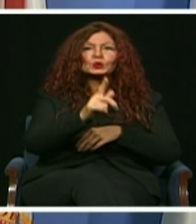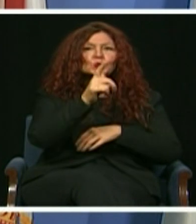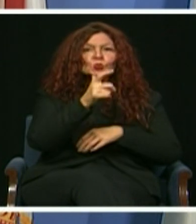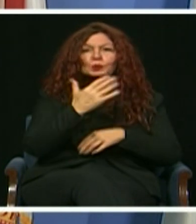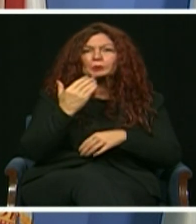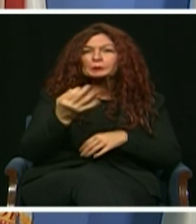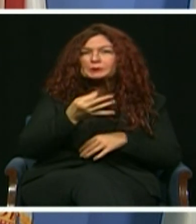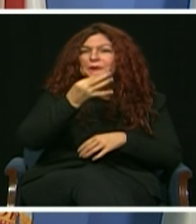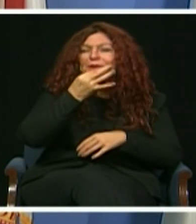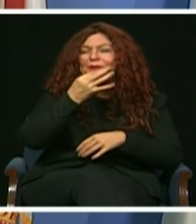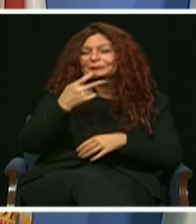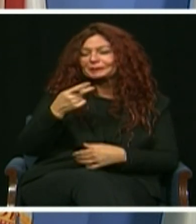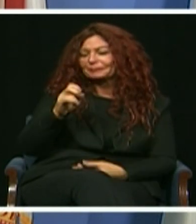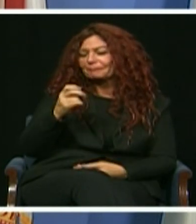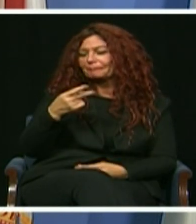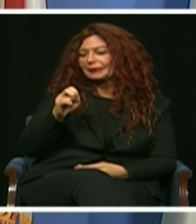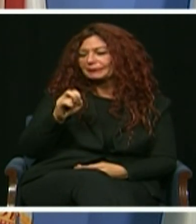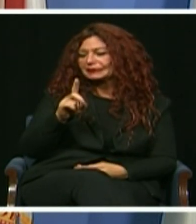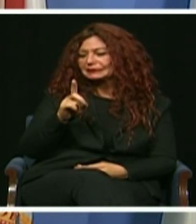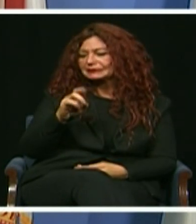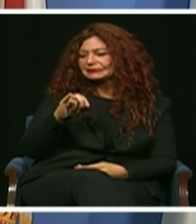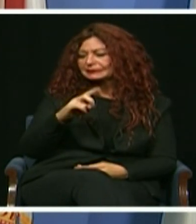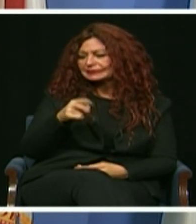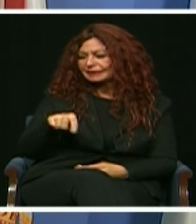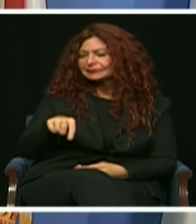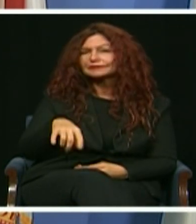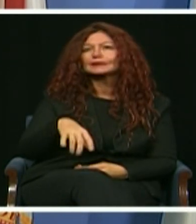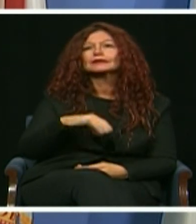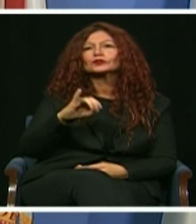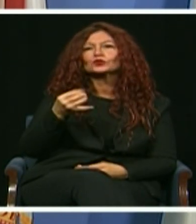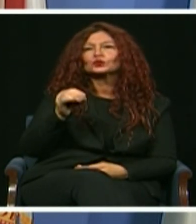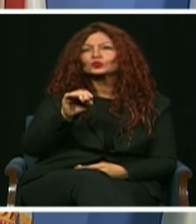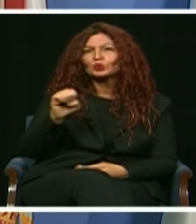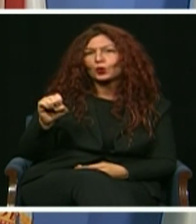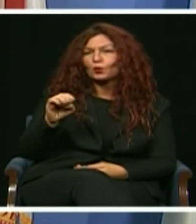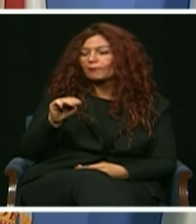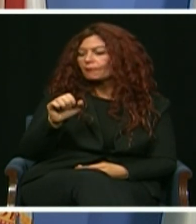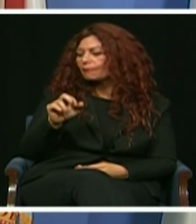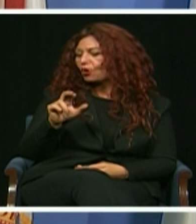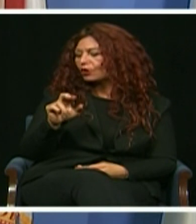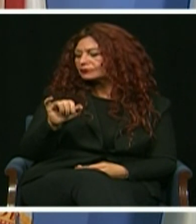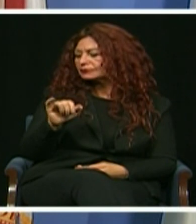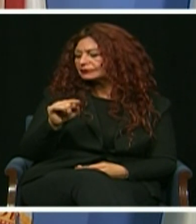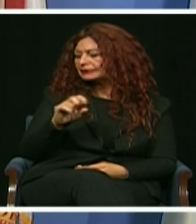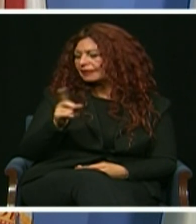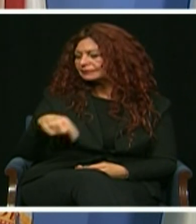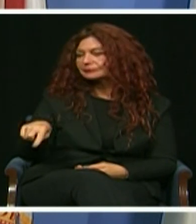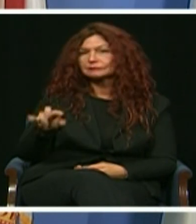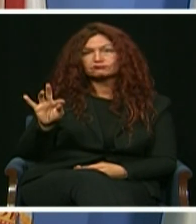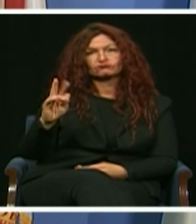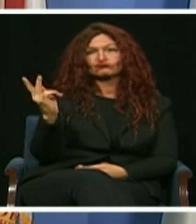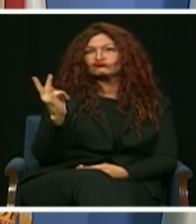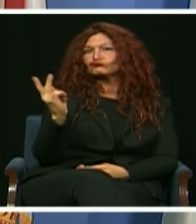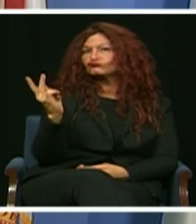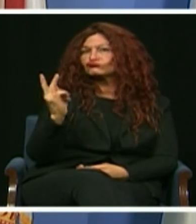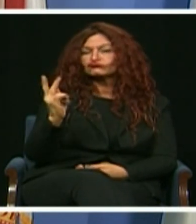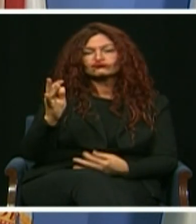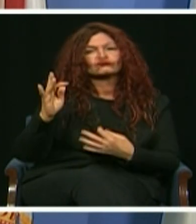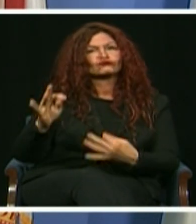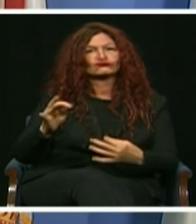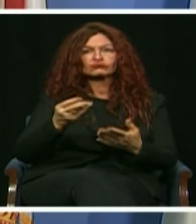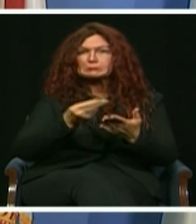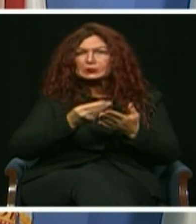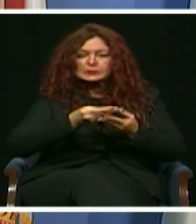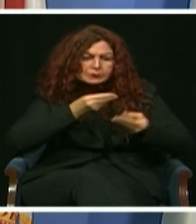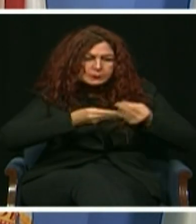Martinez to be voices of reason. We're also thankful for the leadership they've both provided to our community's veterans and law enforcement.